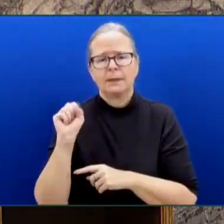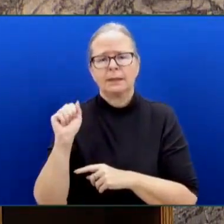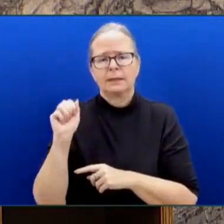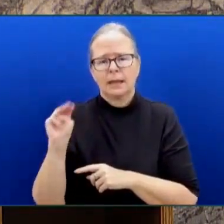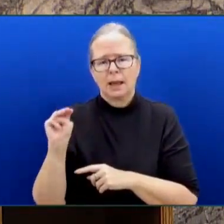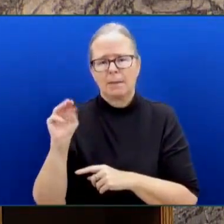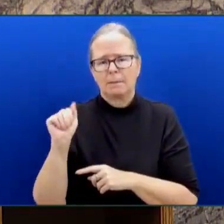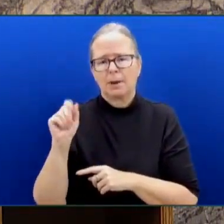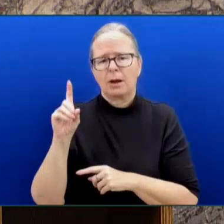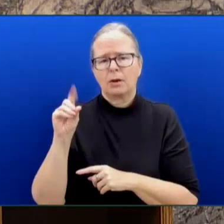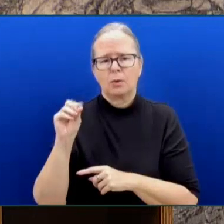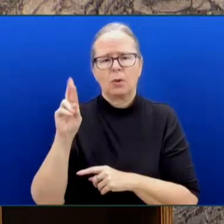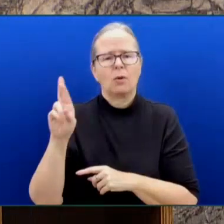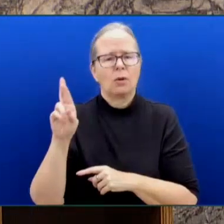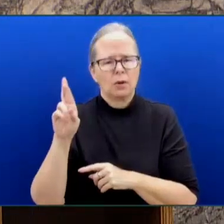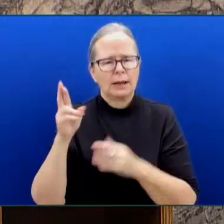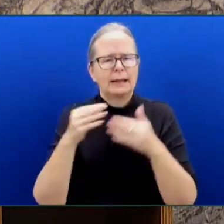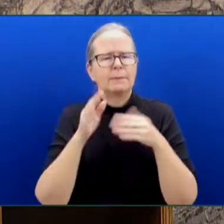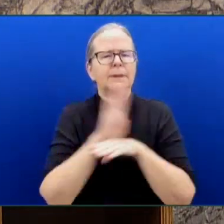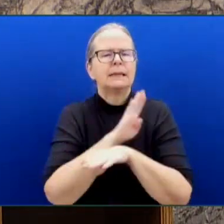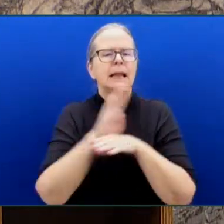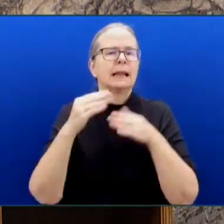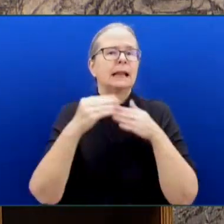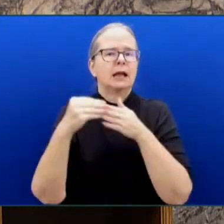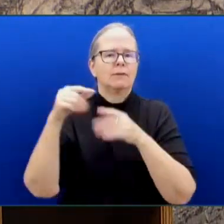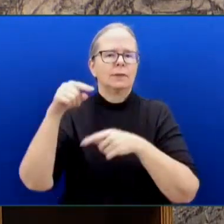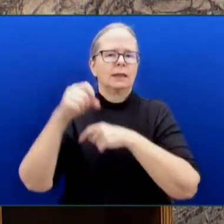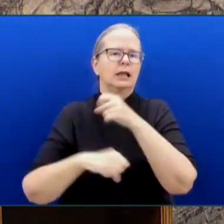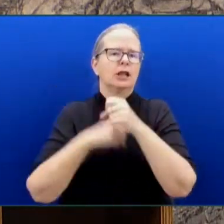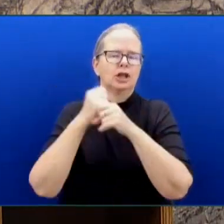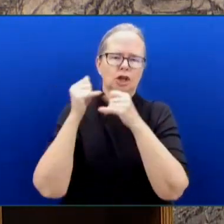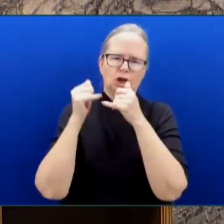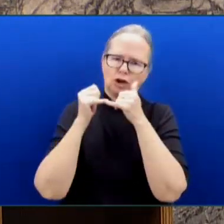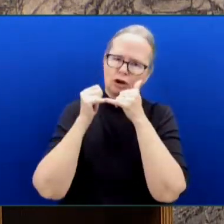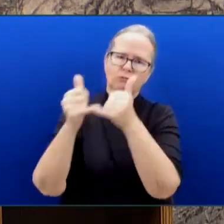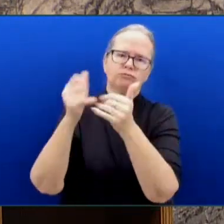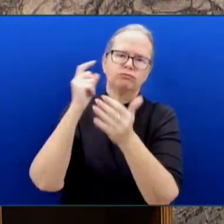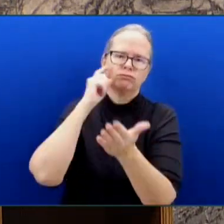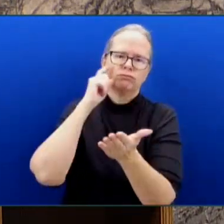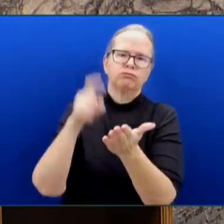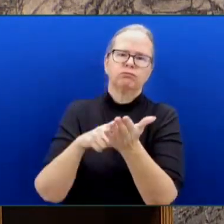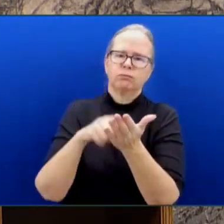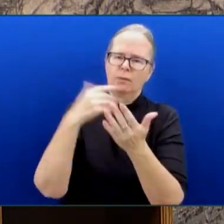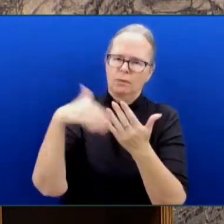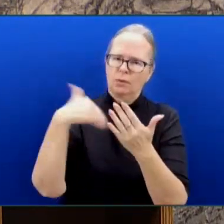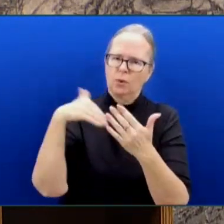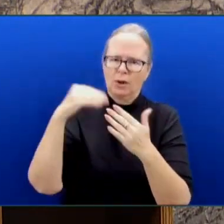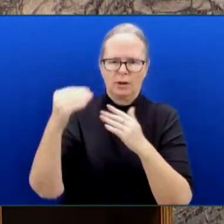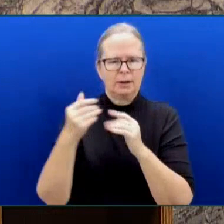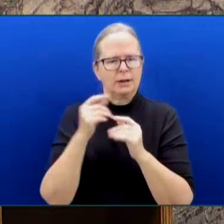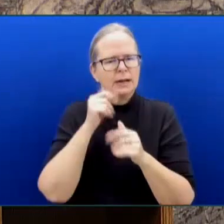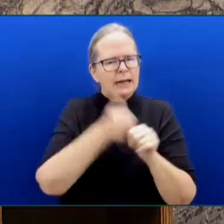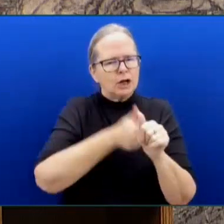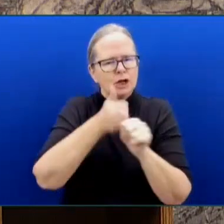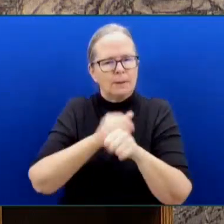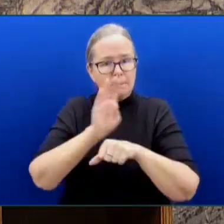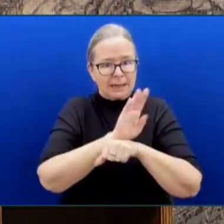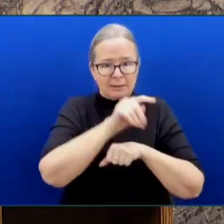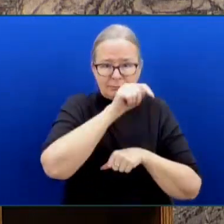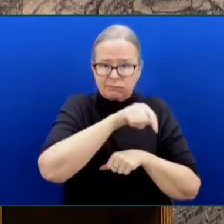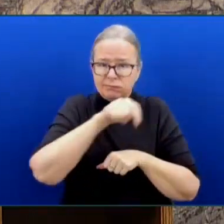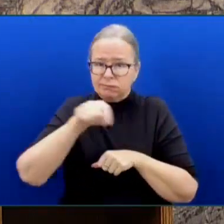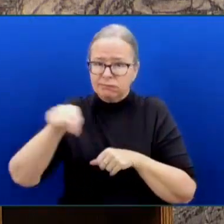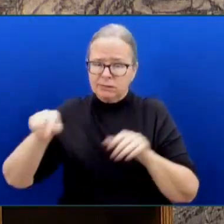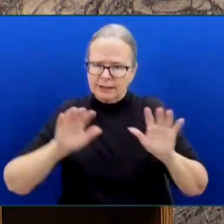inspiration to us all. These businesses are the heartbeat of Kelowna. They're not just driving our economic engine, they're shaping the